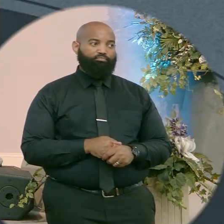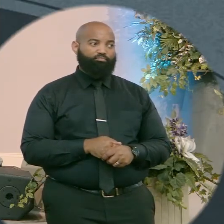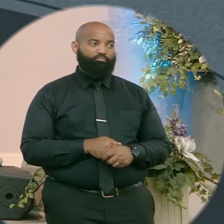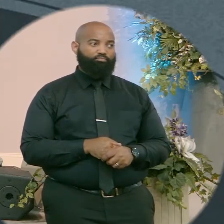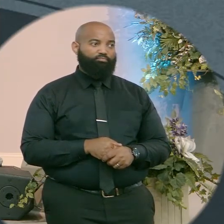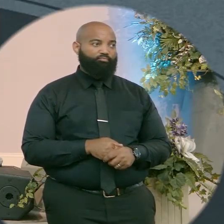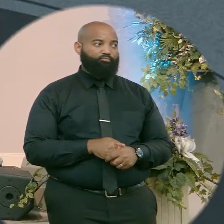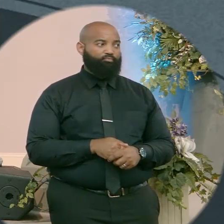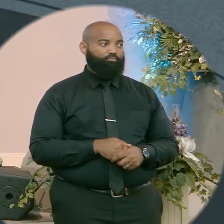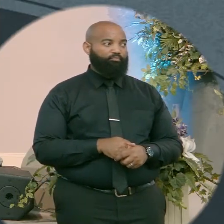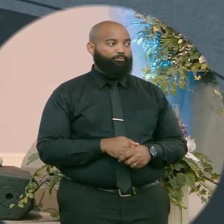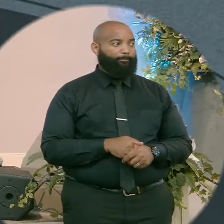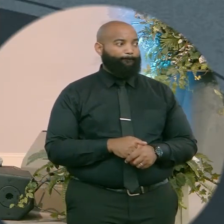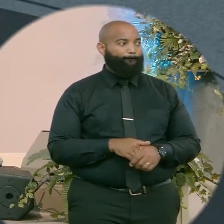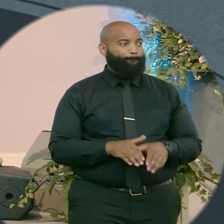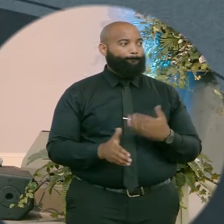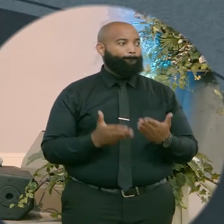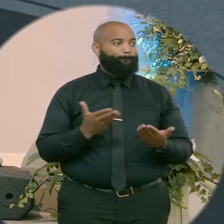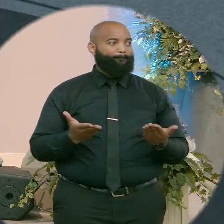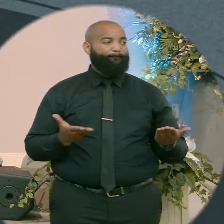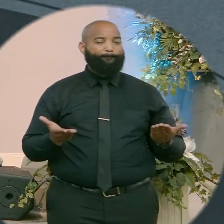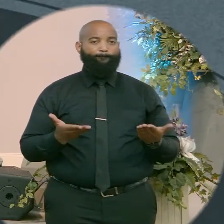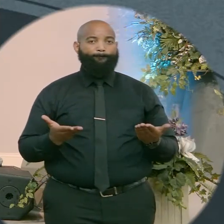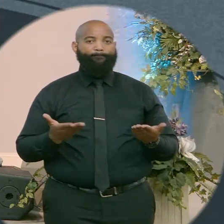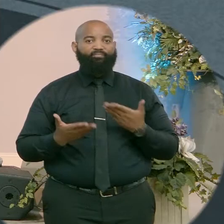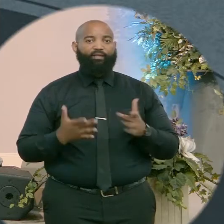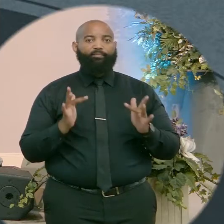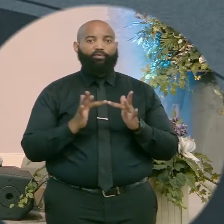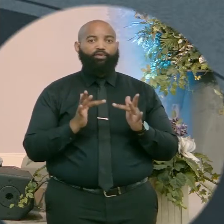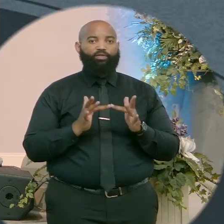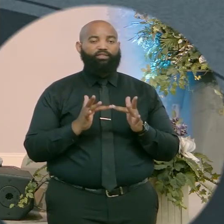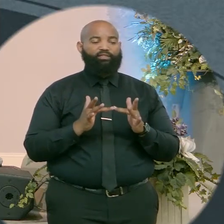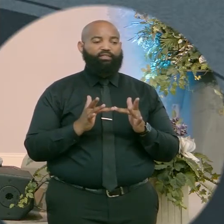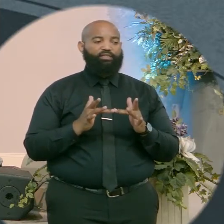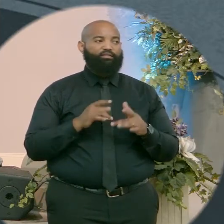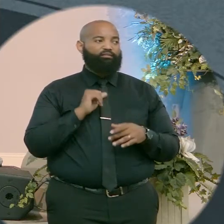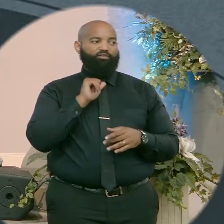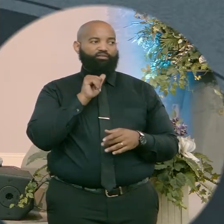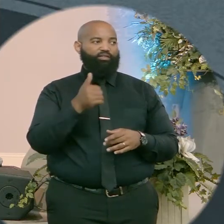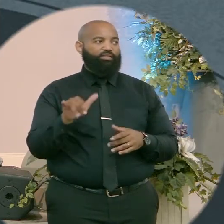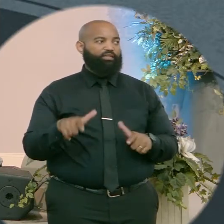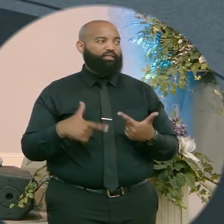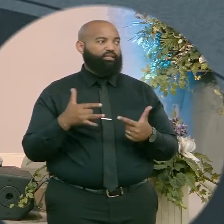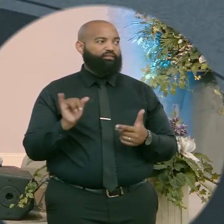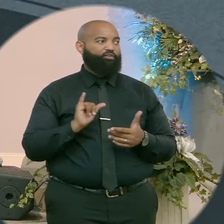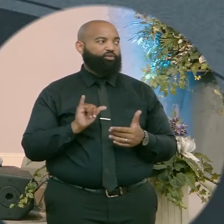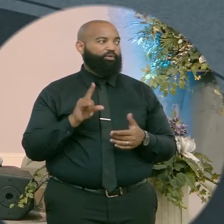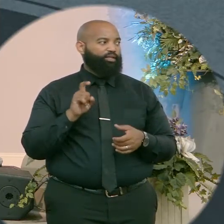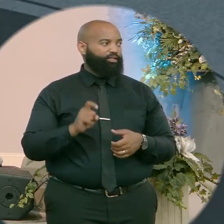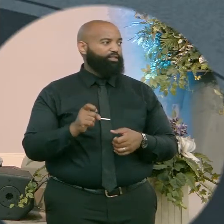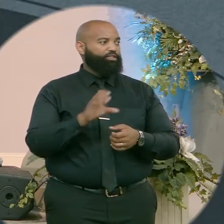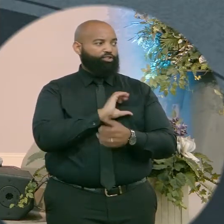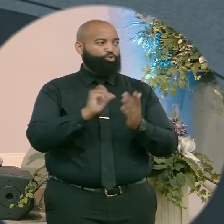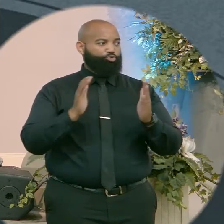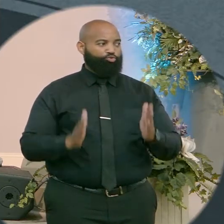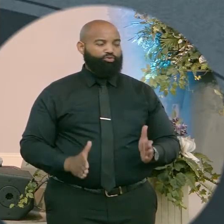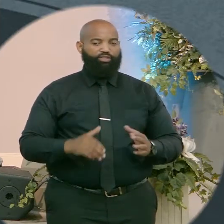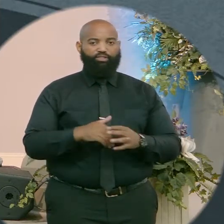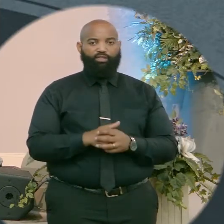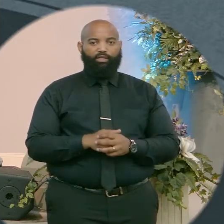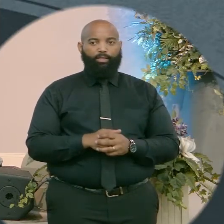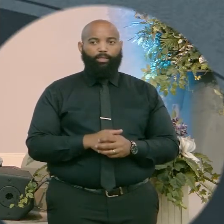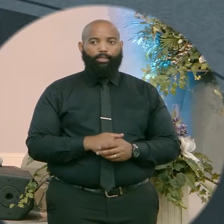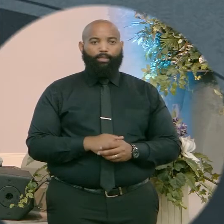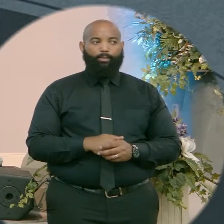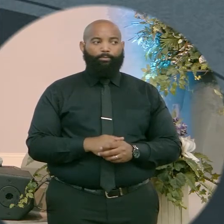Maybe you're here or online and you've drifted from your first love. At one